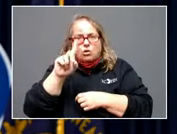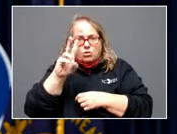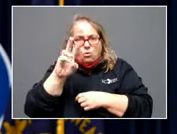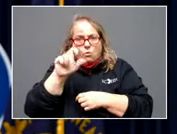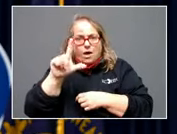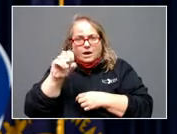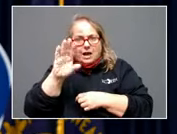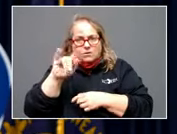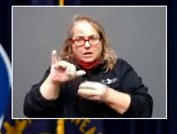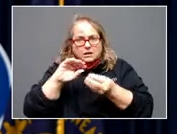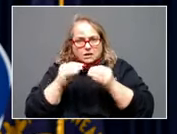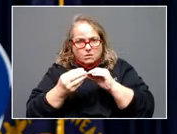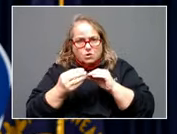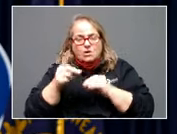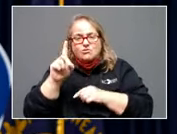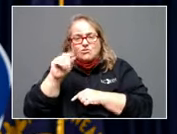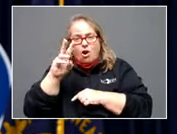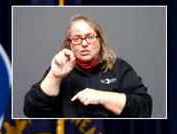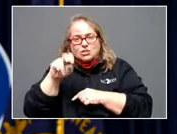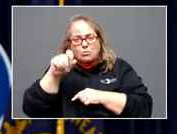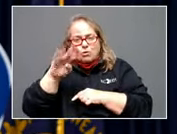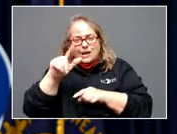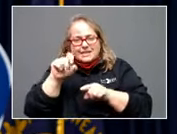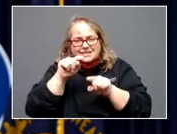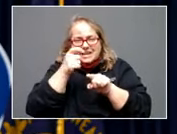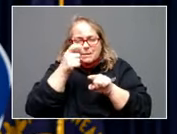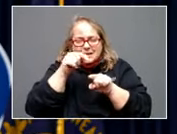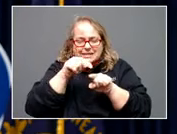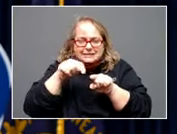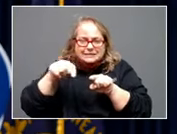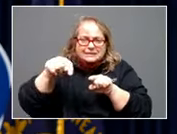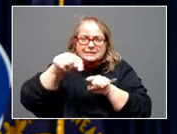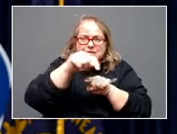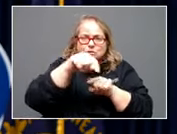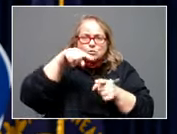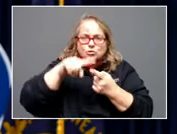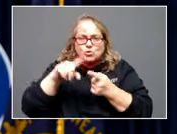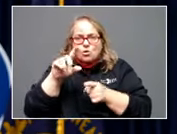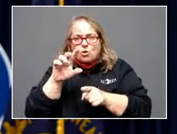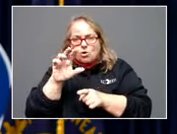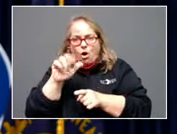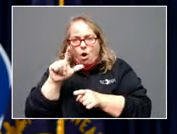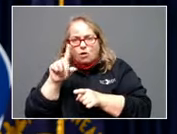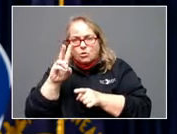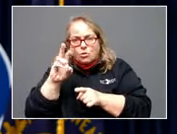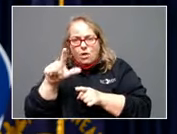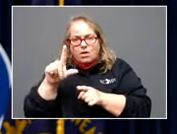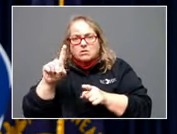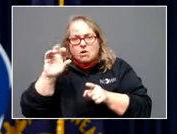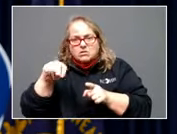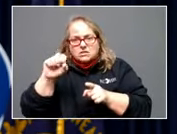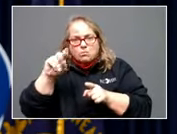barely into Caldwell, and three of the deceased from that town